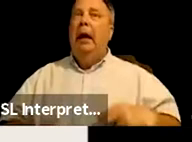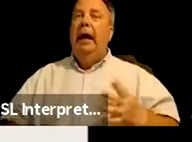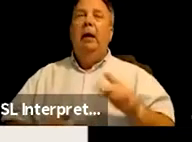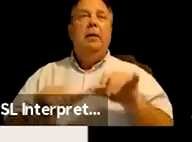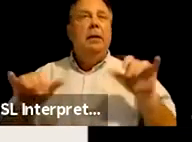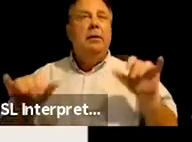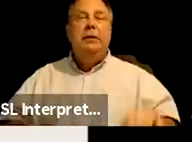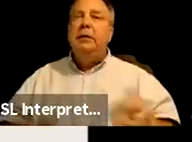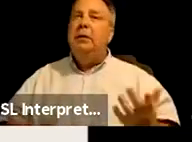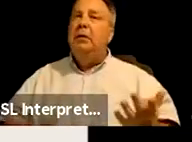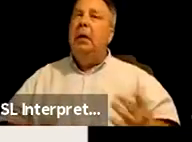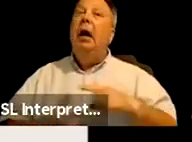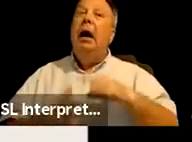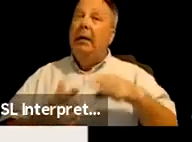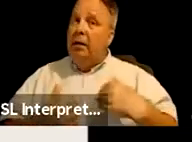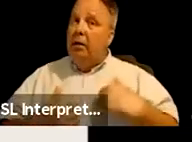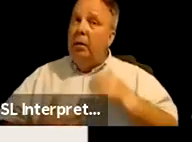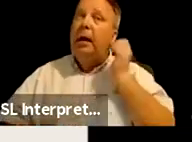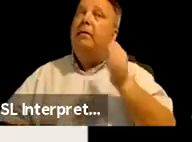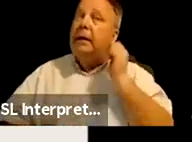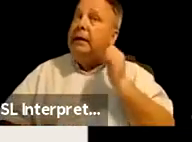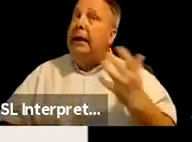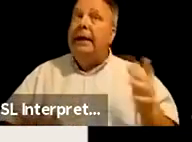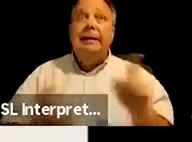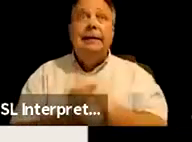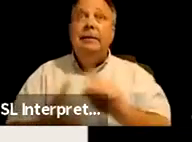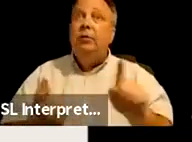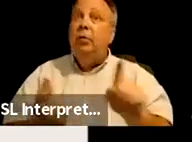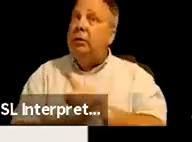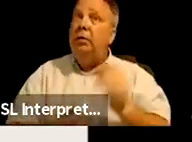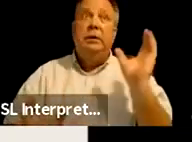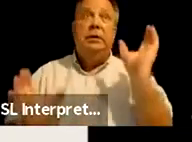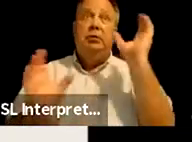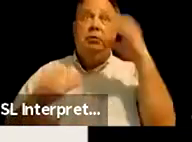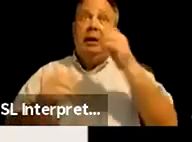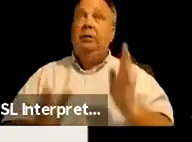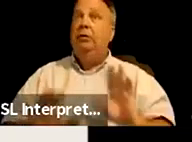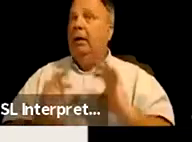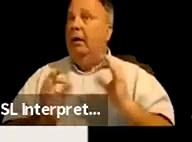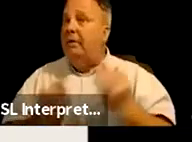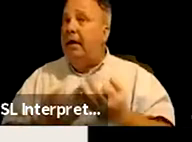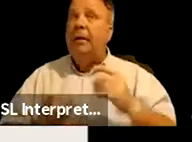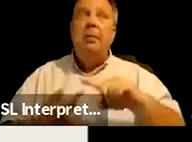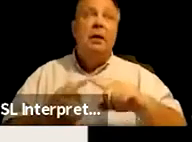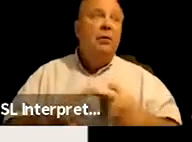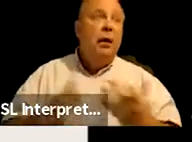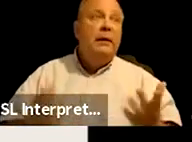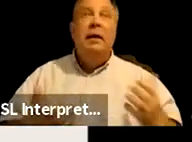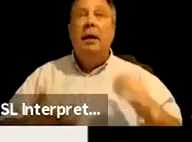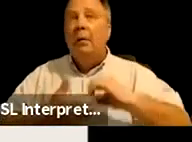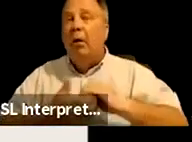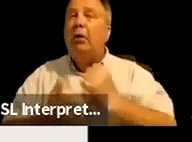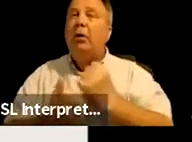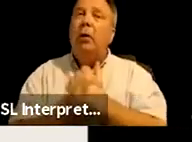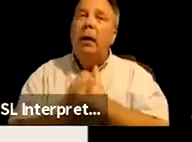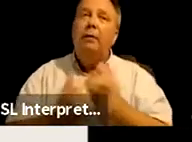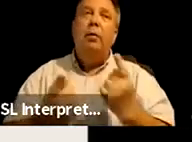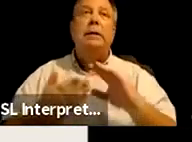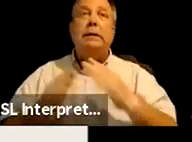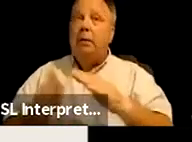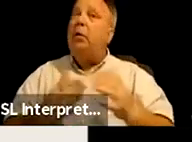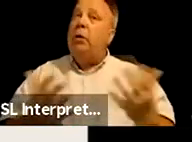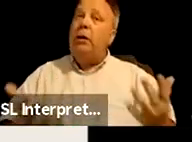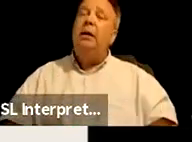And then we have the daily situations that we have with strangers, our family, friends, partners, loved ones, community.